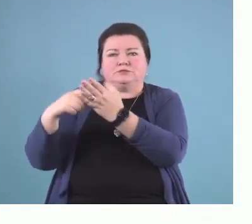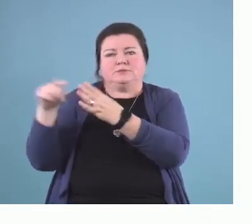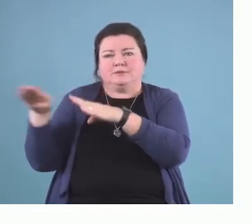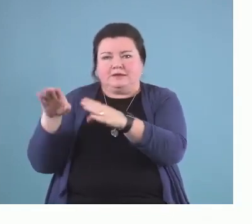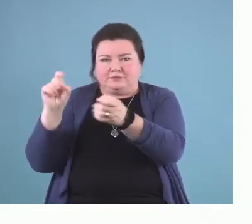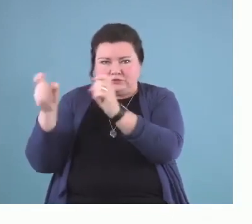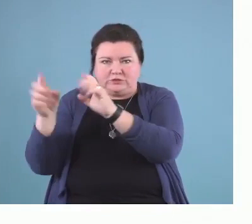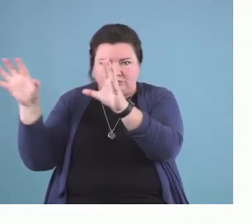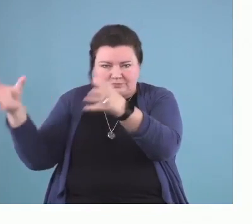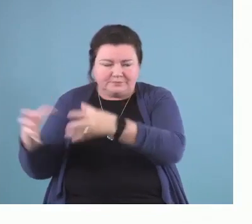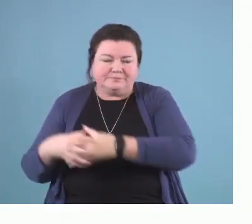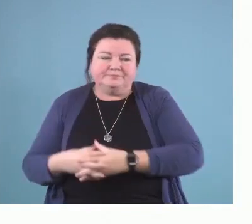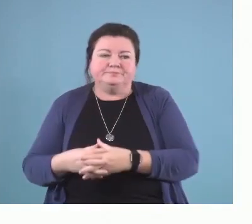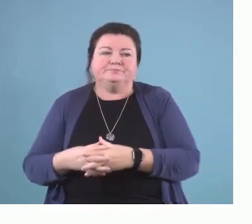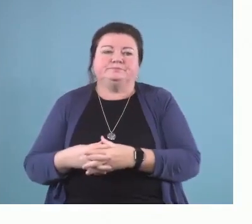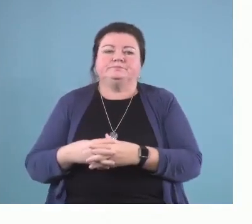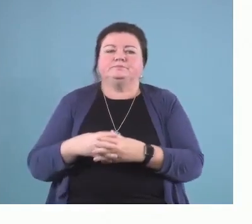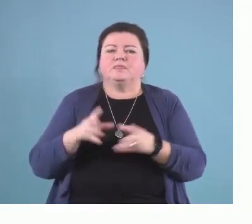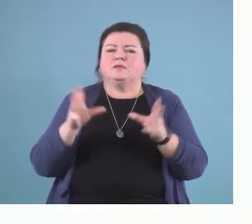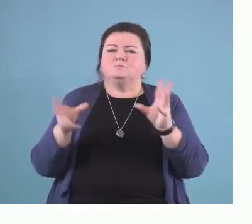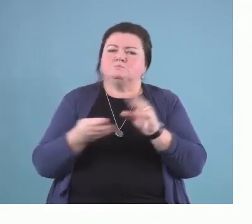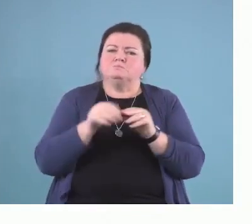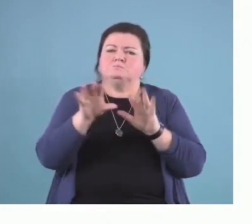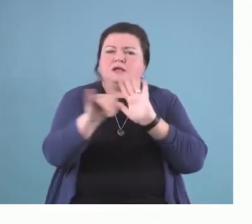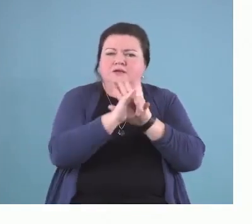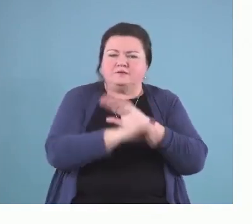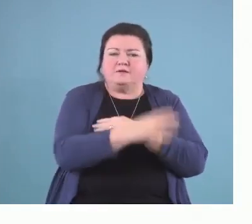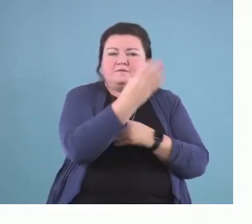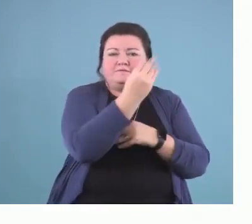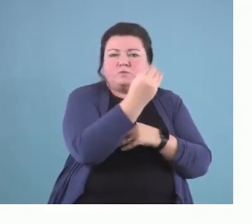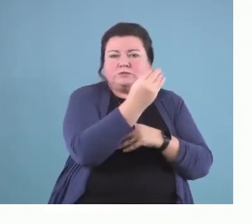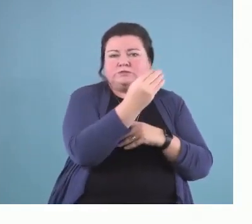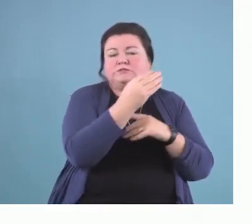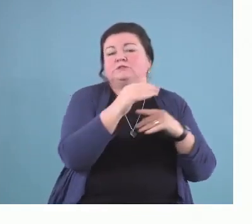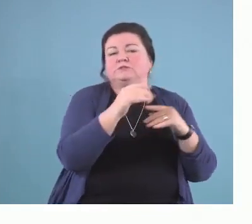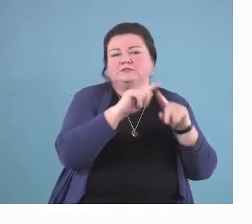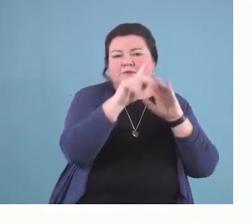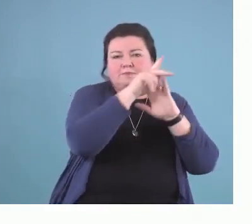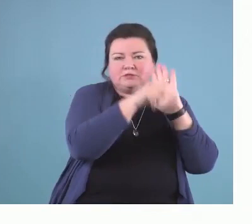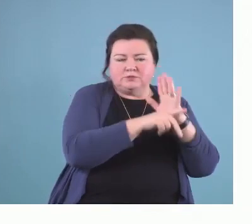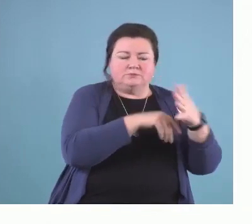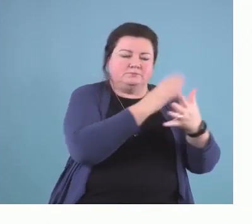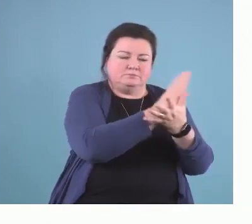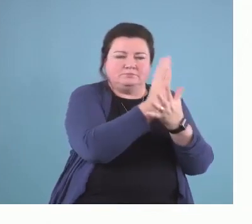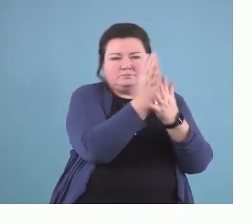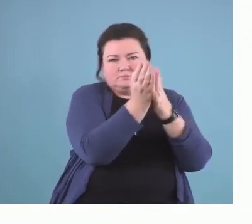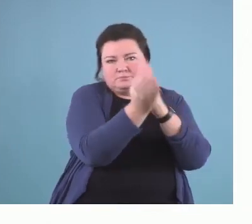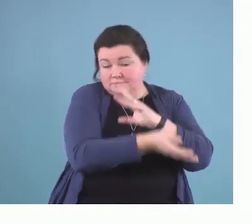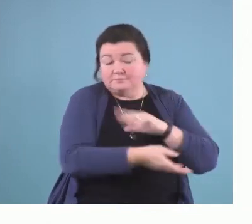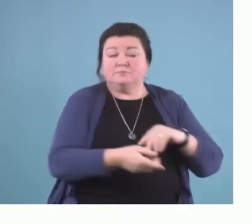There are sort of 14 kind of principles, places where you can go to think about